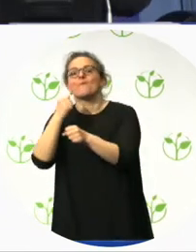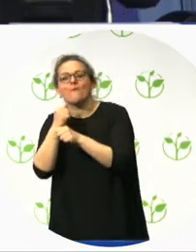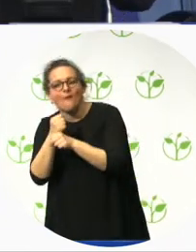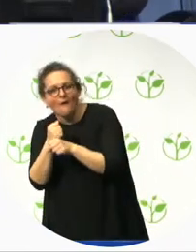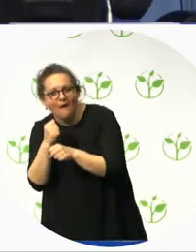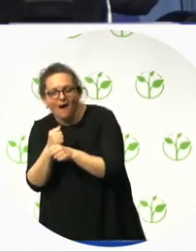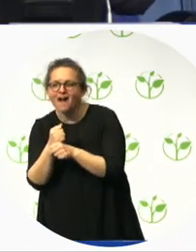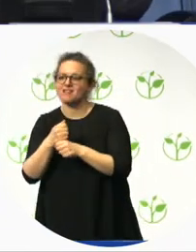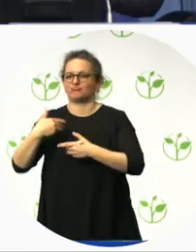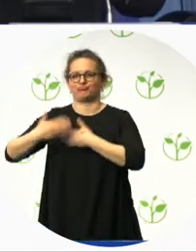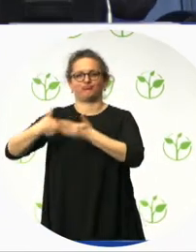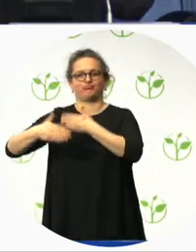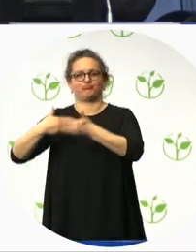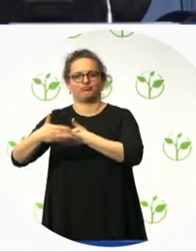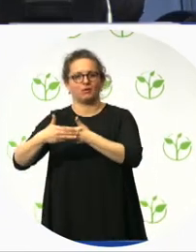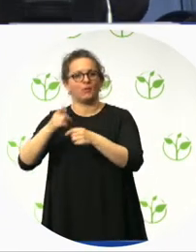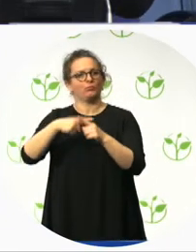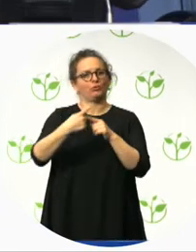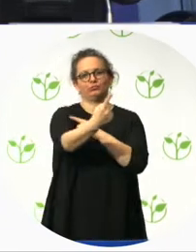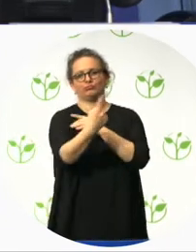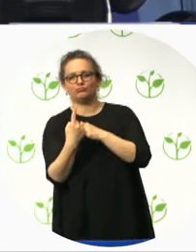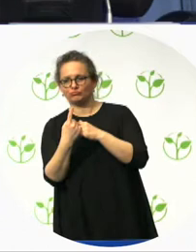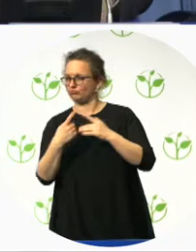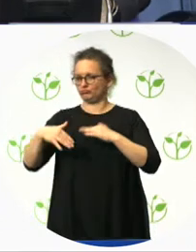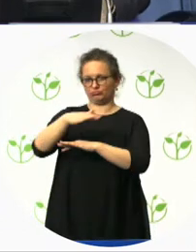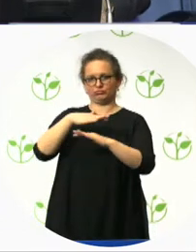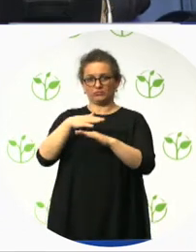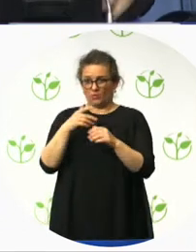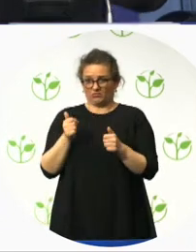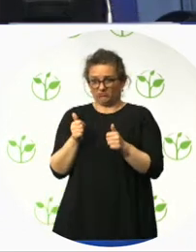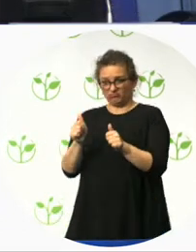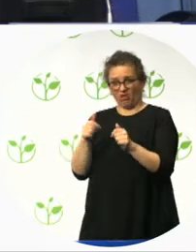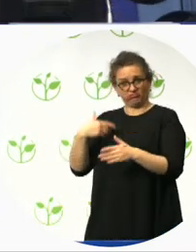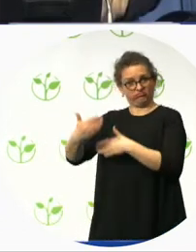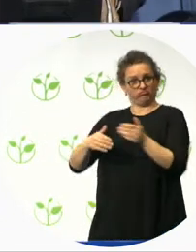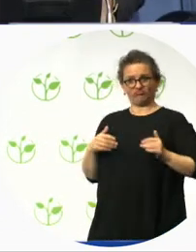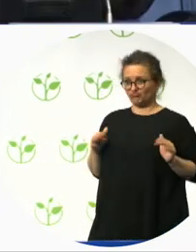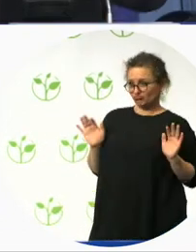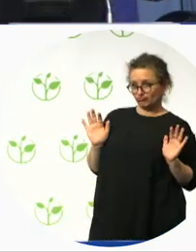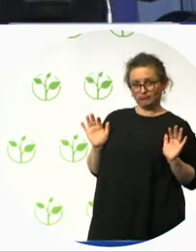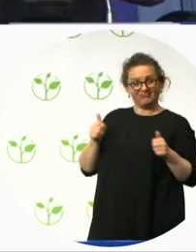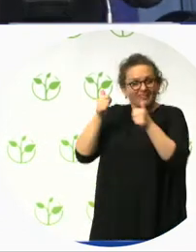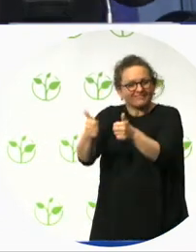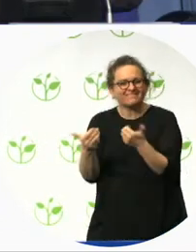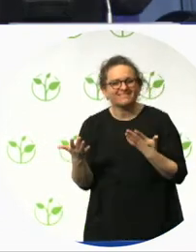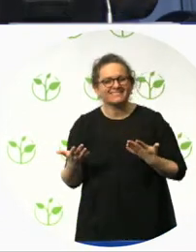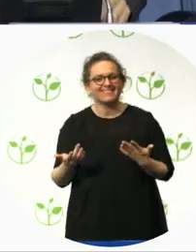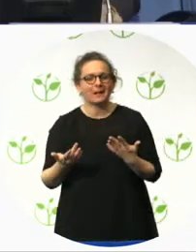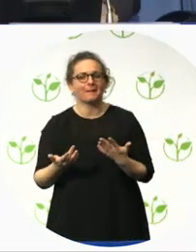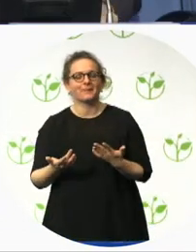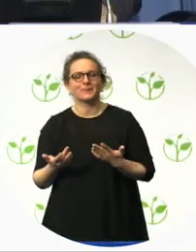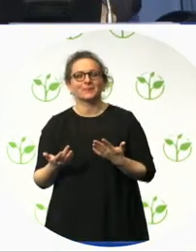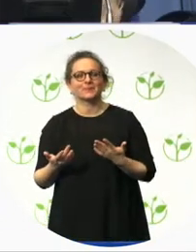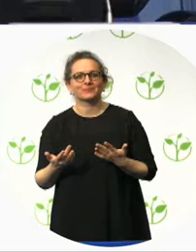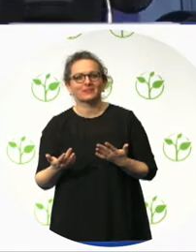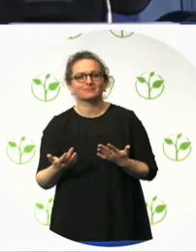their work with complete autonomy if they have any disability. I will also add one question that I didn't say in my